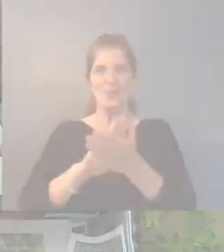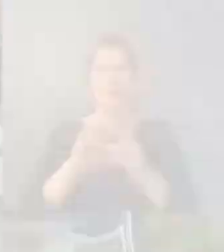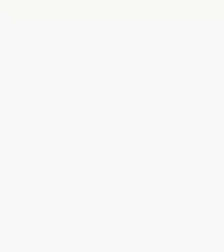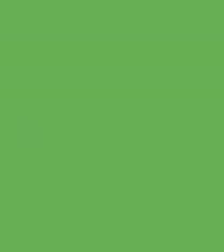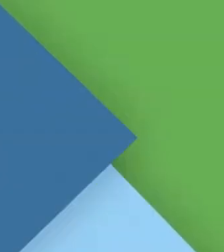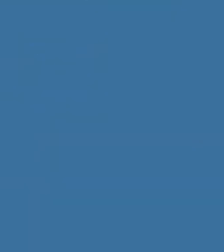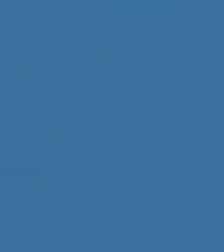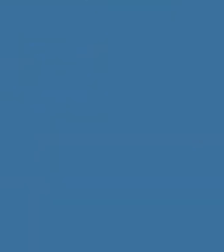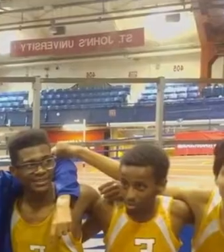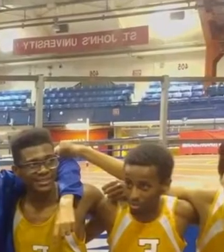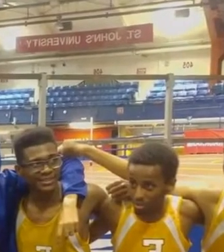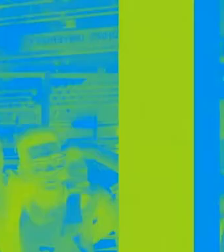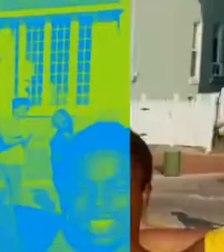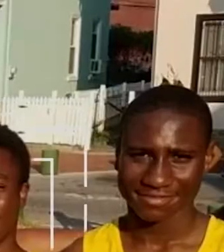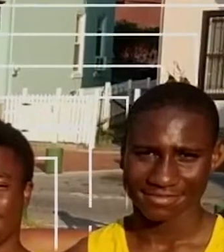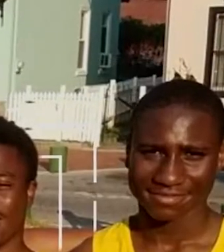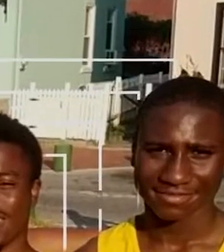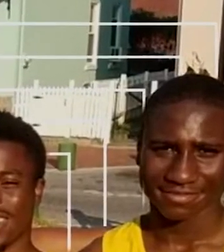of Philadelphia.